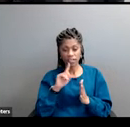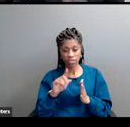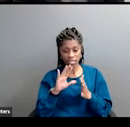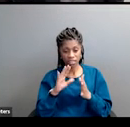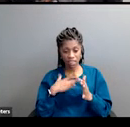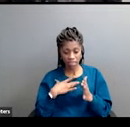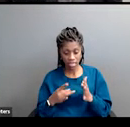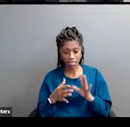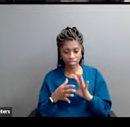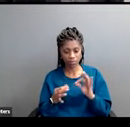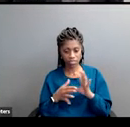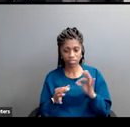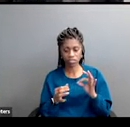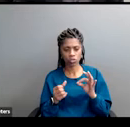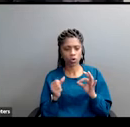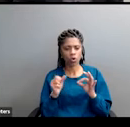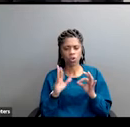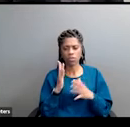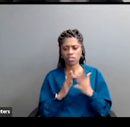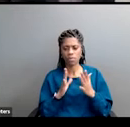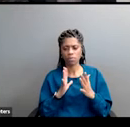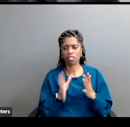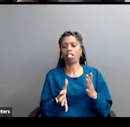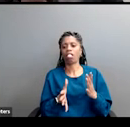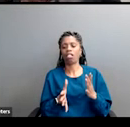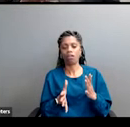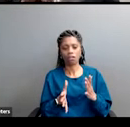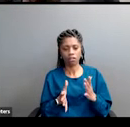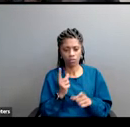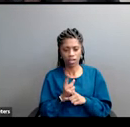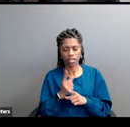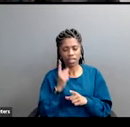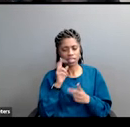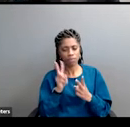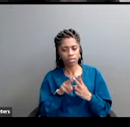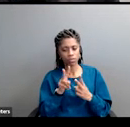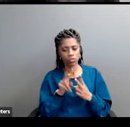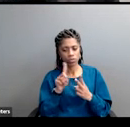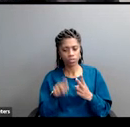but others going to repudiate it? Take a moment to think about those two questions.